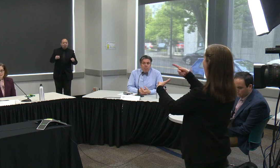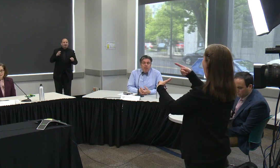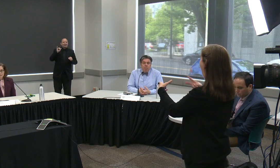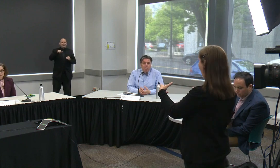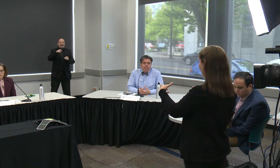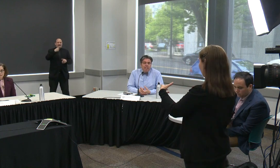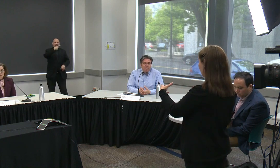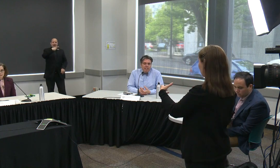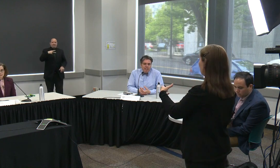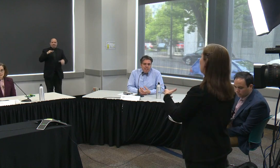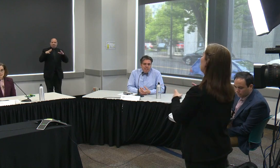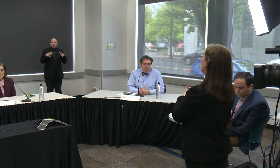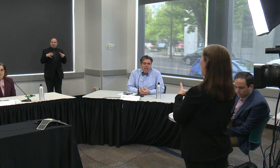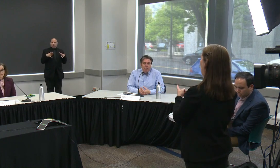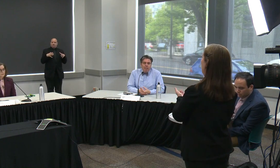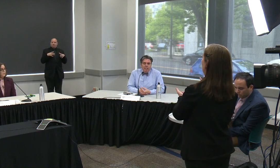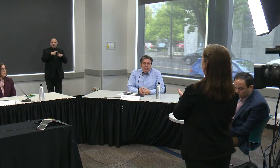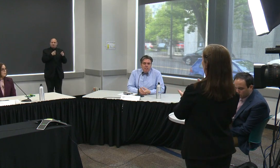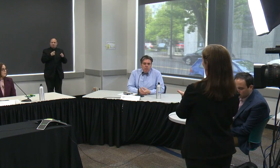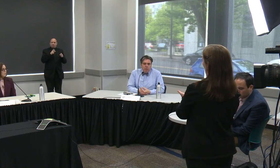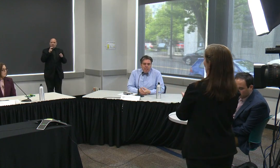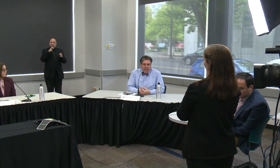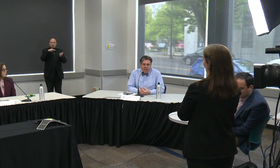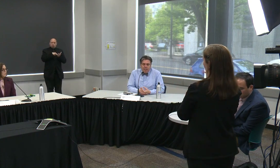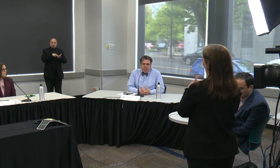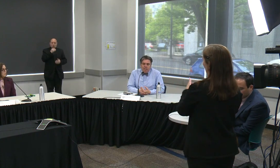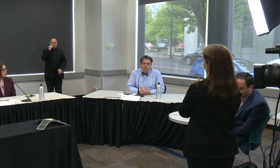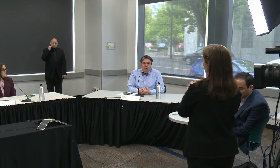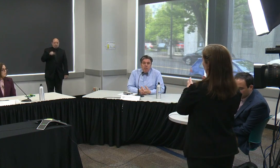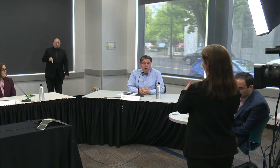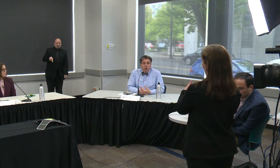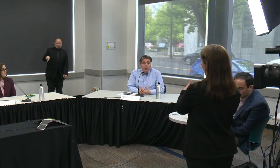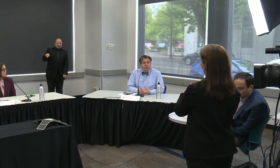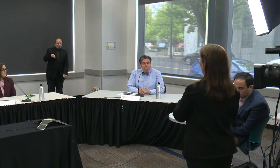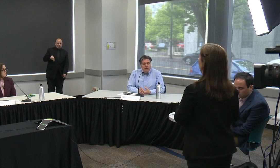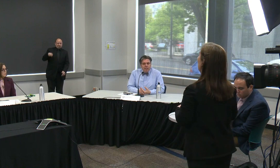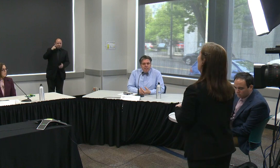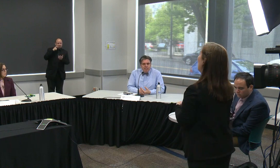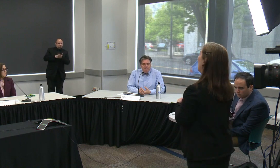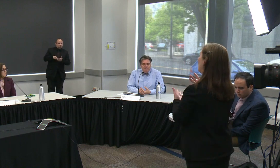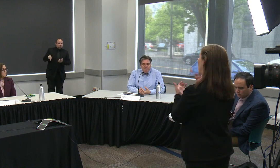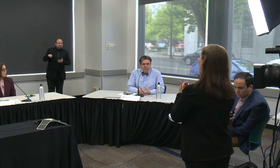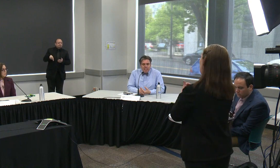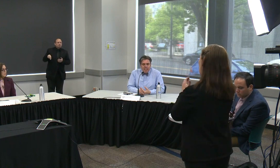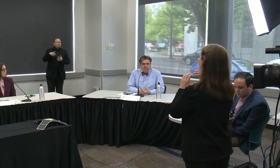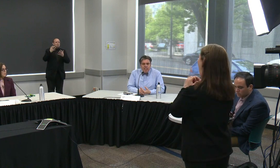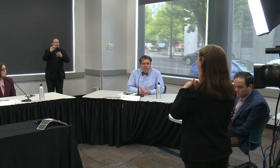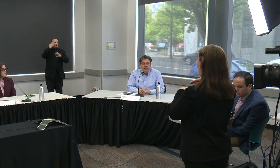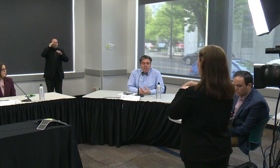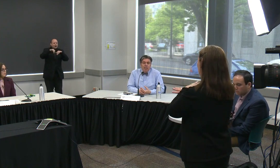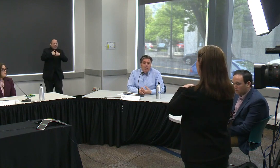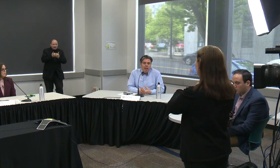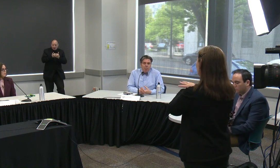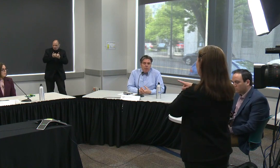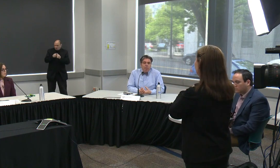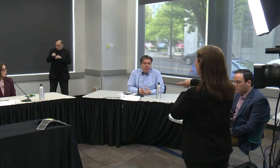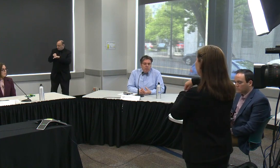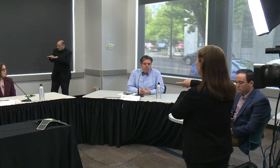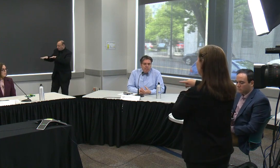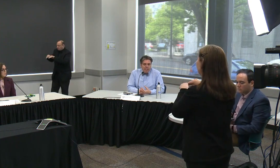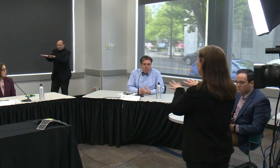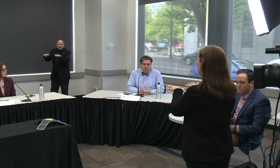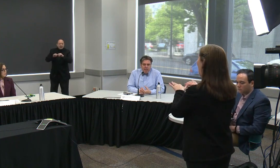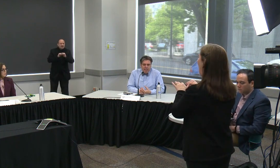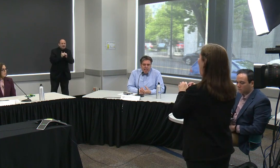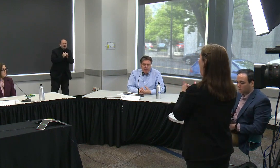are from settings like this and we need to do what we can to know about the spread of the disease in these settings and to bring